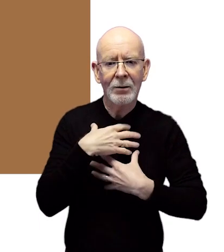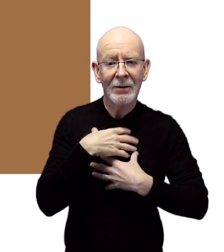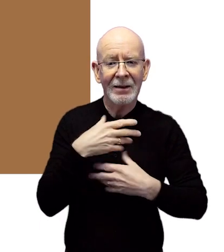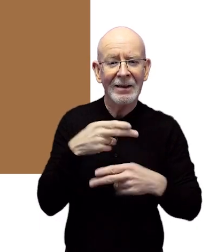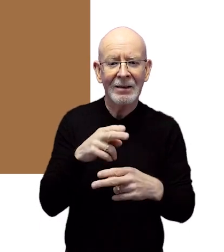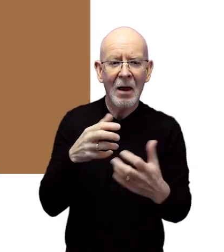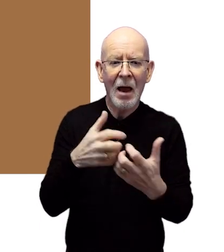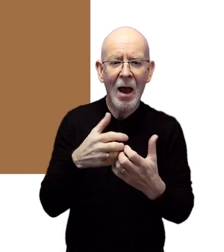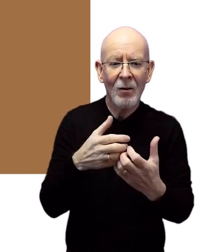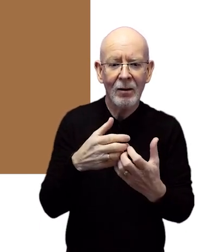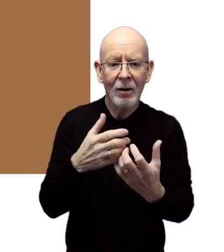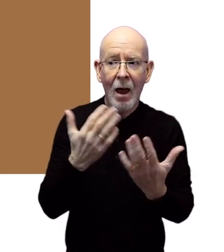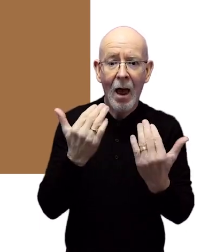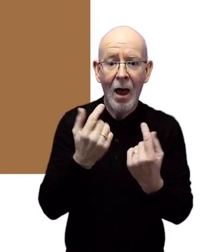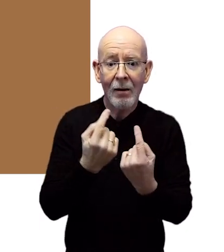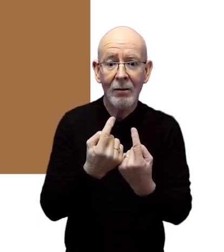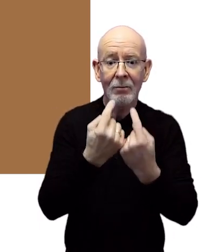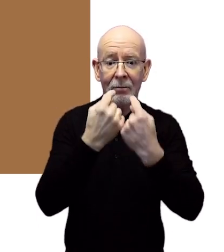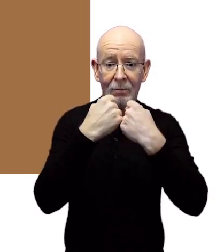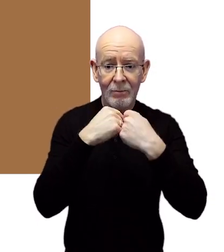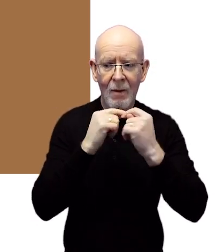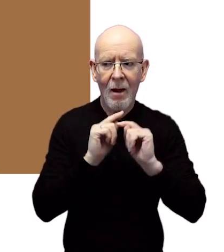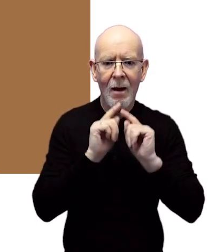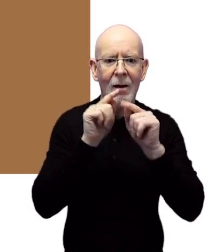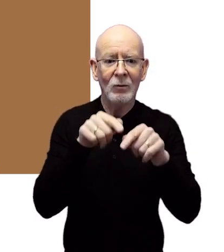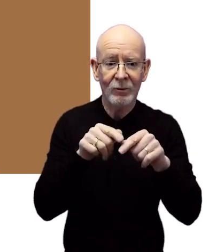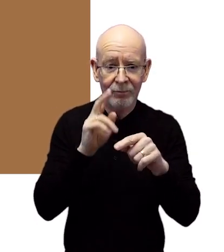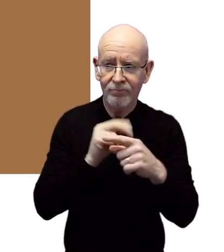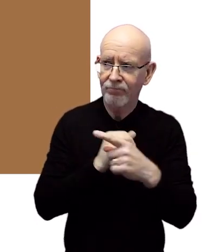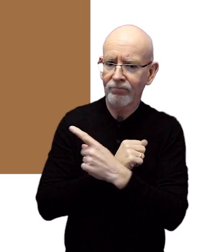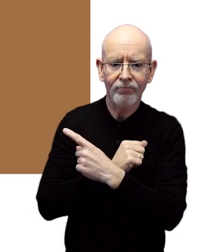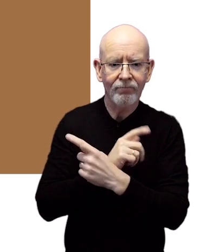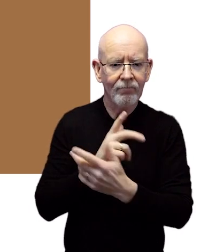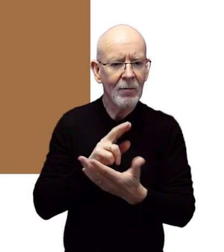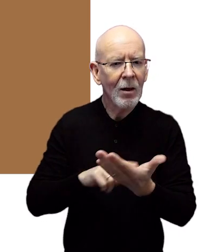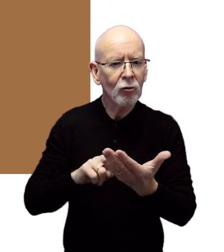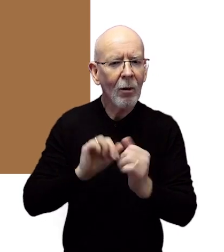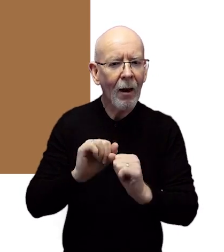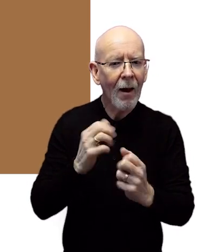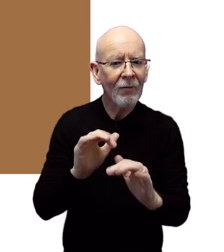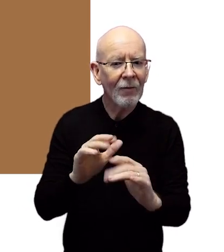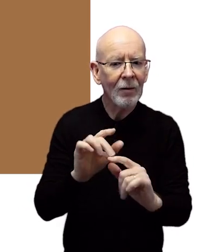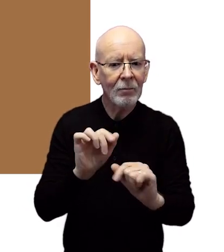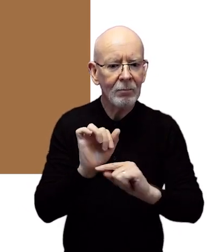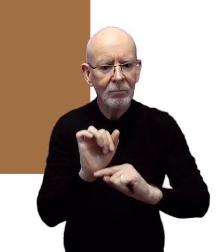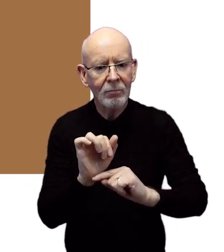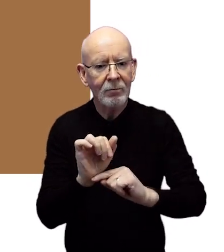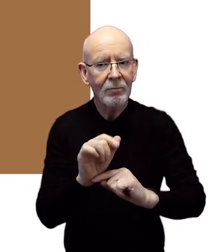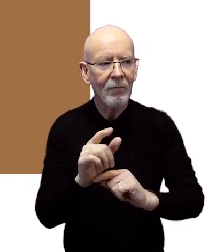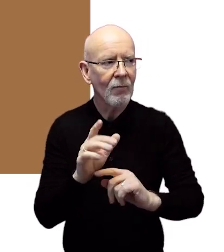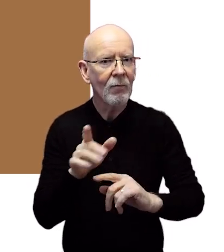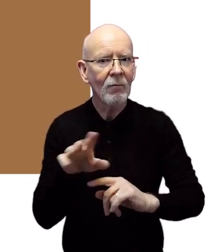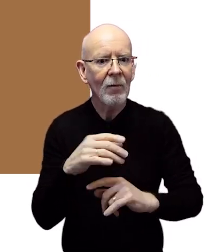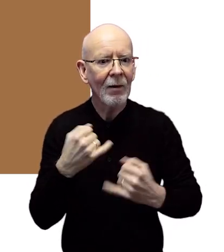think about the natural journey of air in and out of our body and the natural defences that exist here to prevent our lungs from infection.